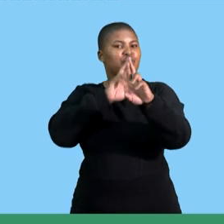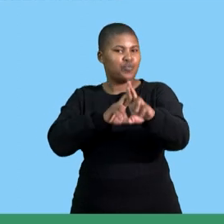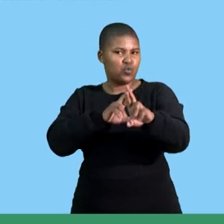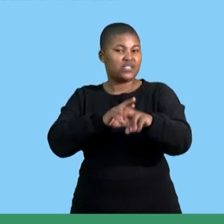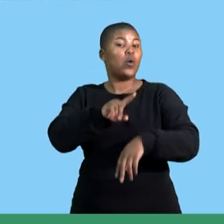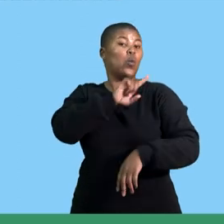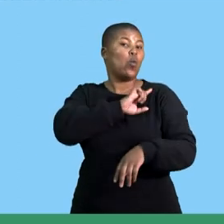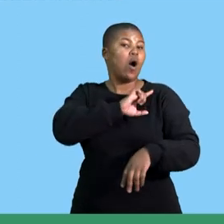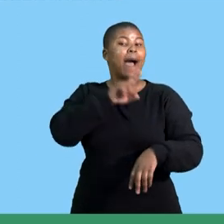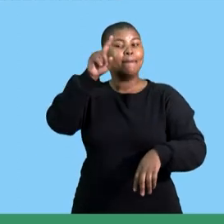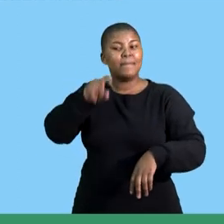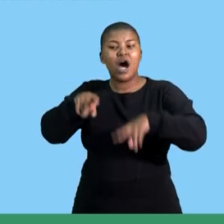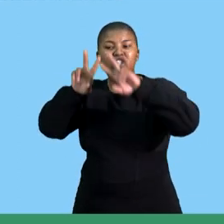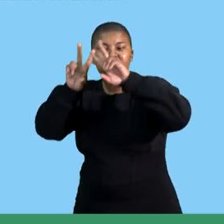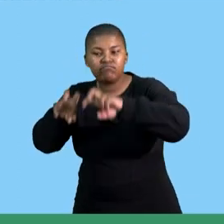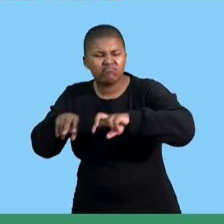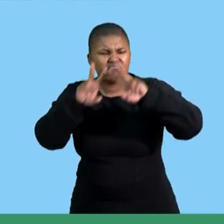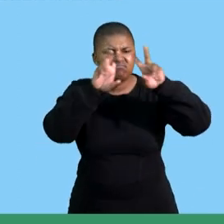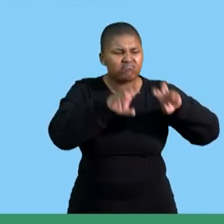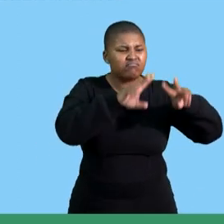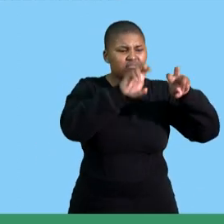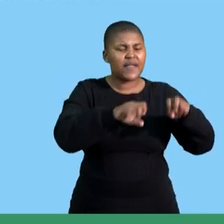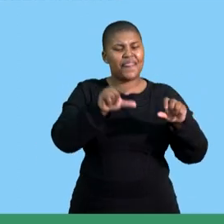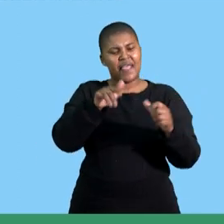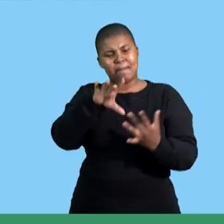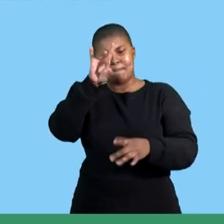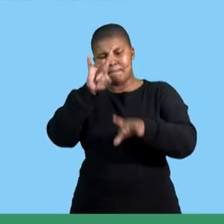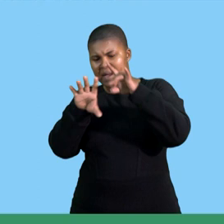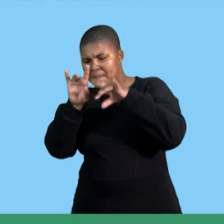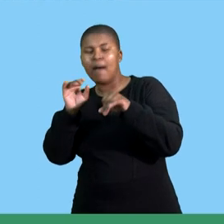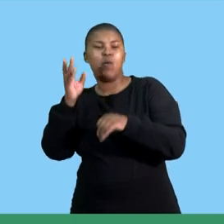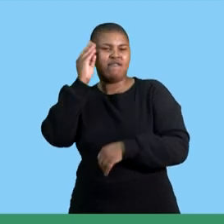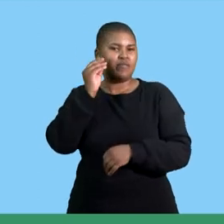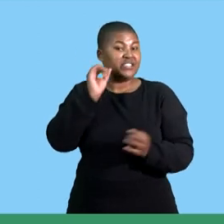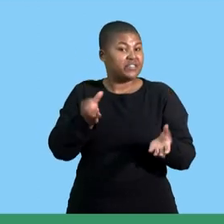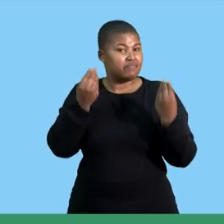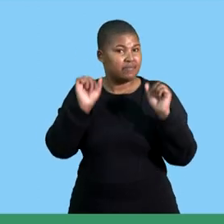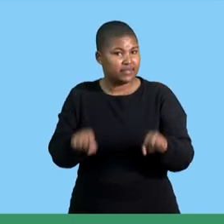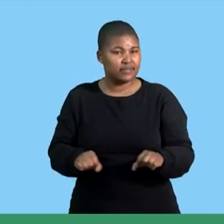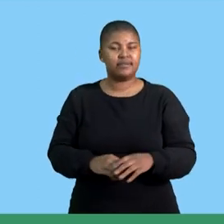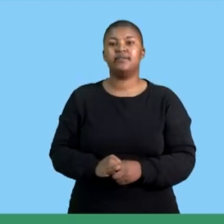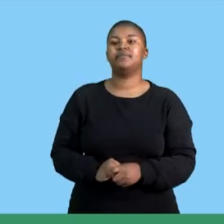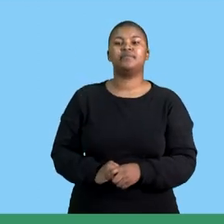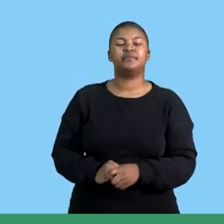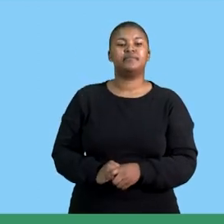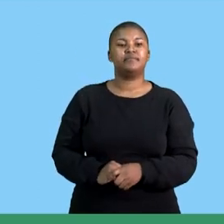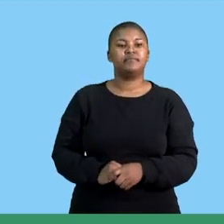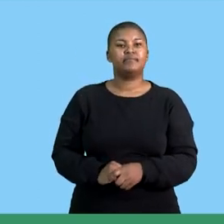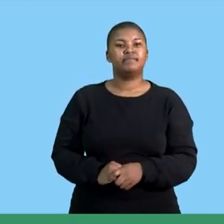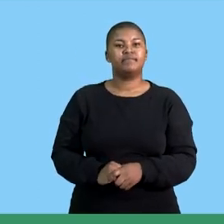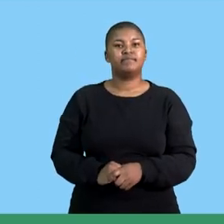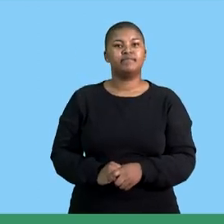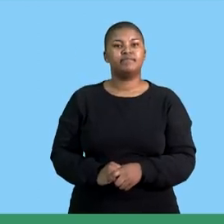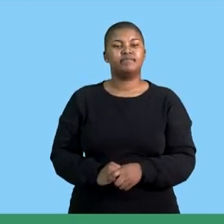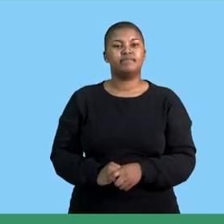investigate in order for you to get the findings as well as the data now let's move on to the second question